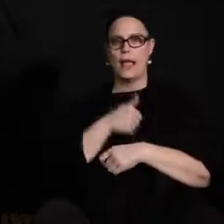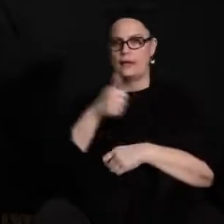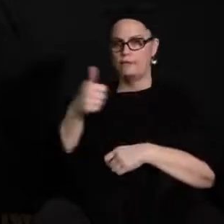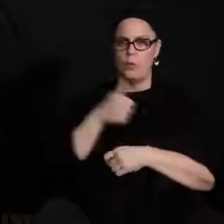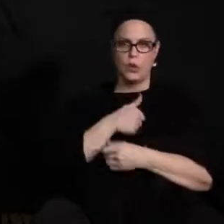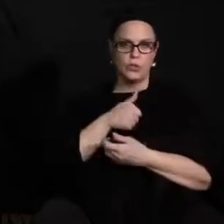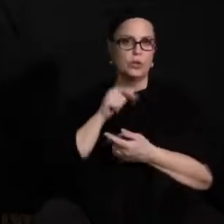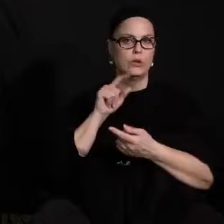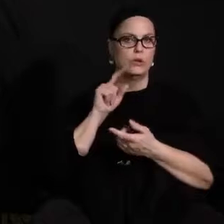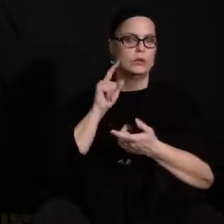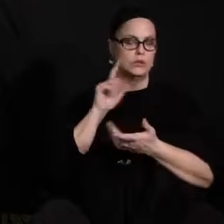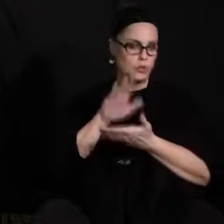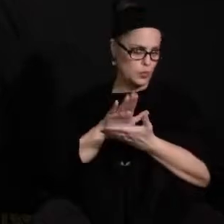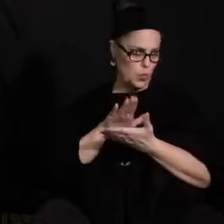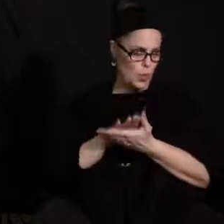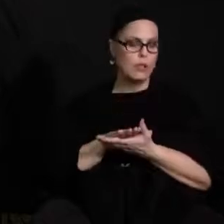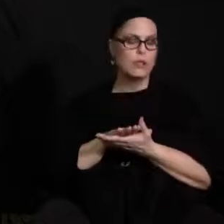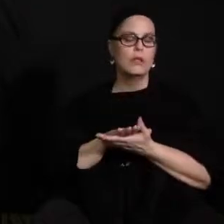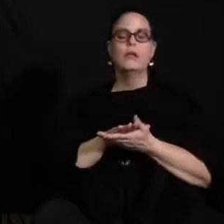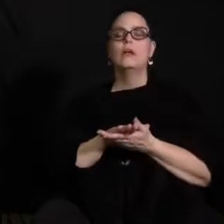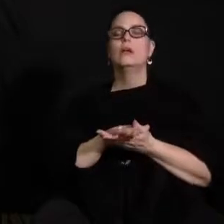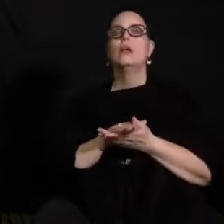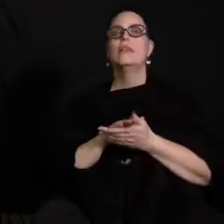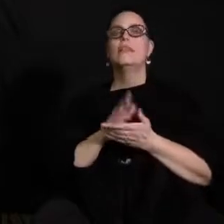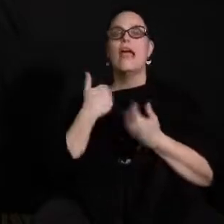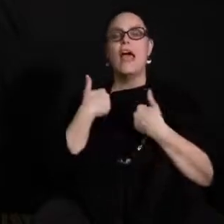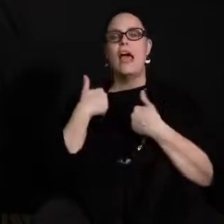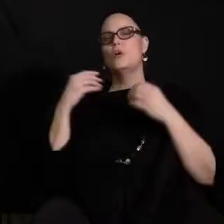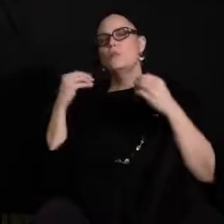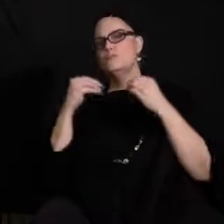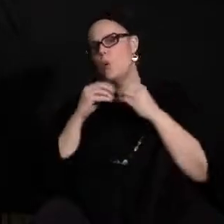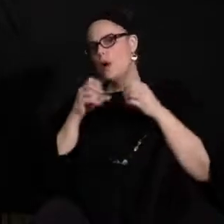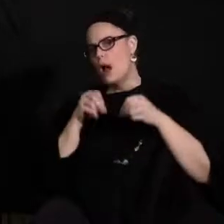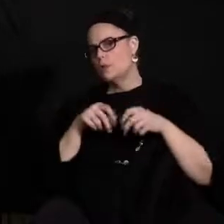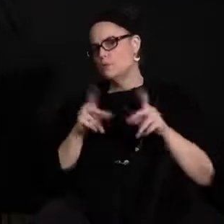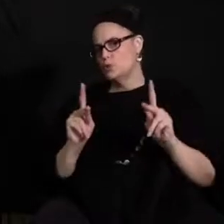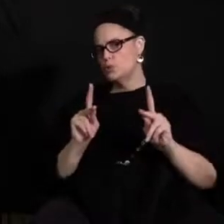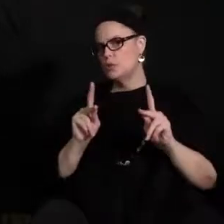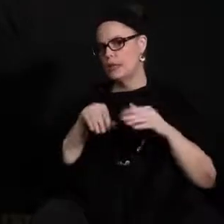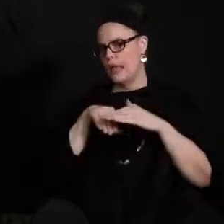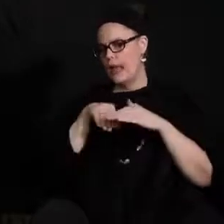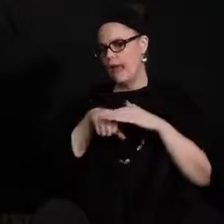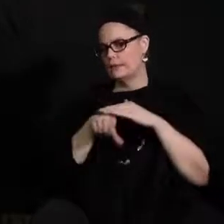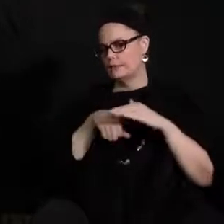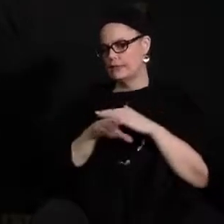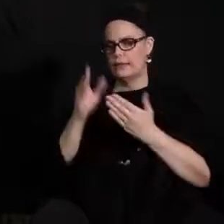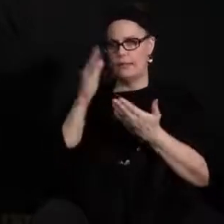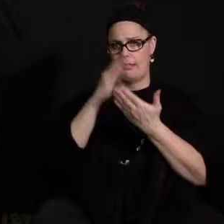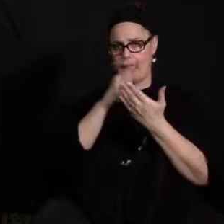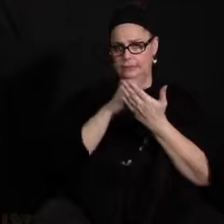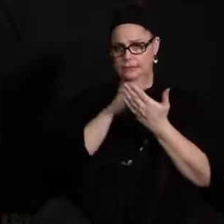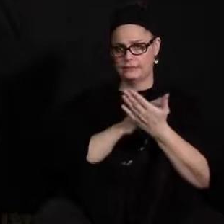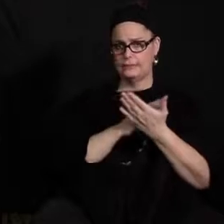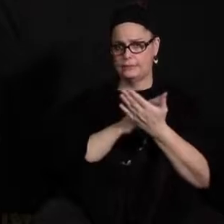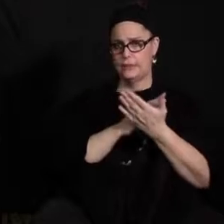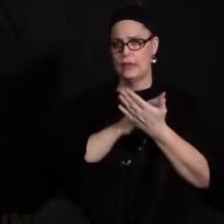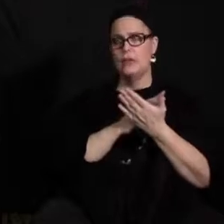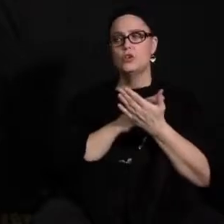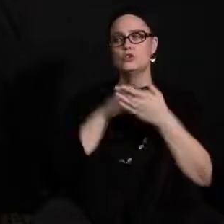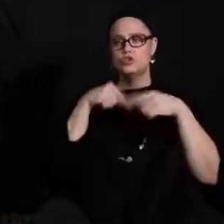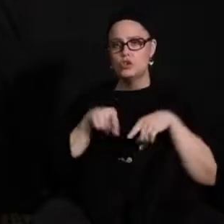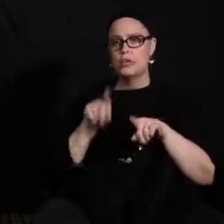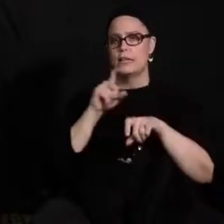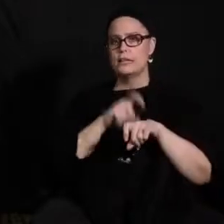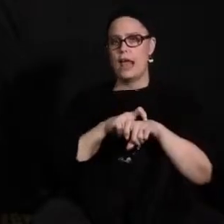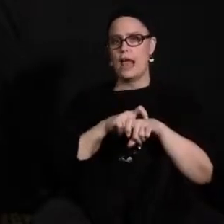and so they have more opportunity in accessing the lessons at a time that